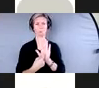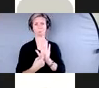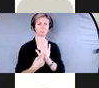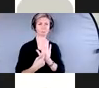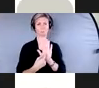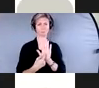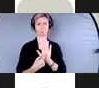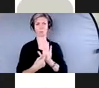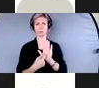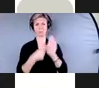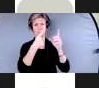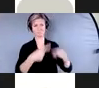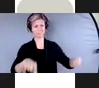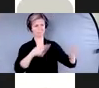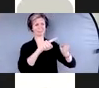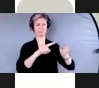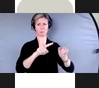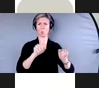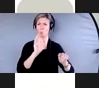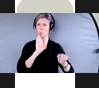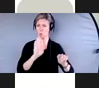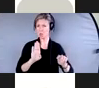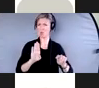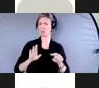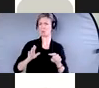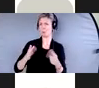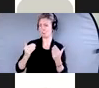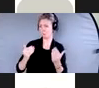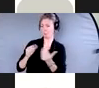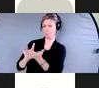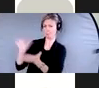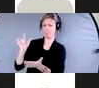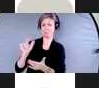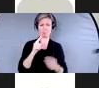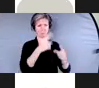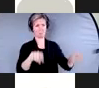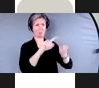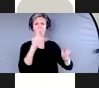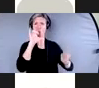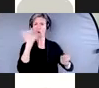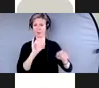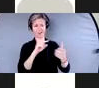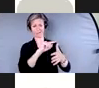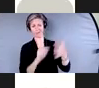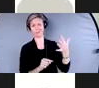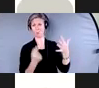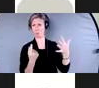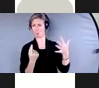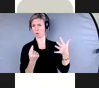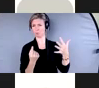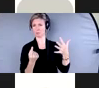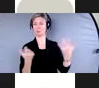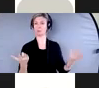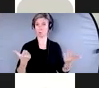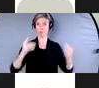do take advantage of individuals. So when we're thinking about the grandchild or the adult child, and when I say